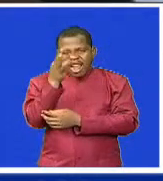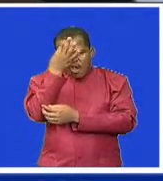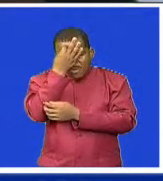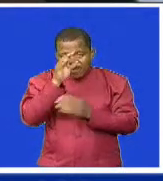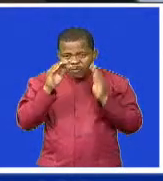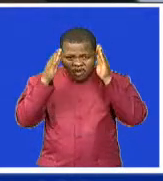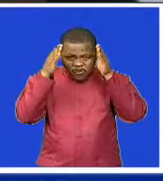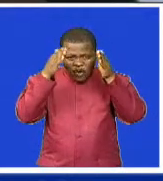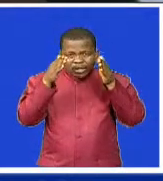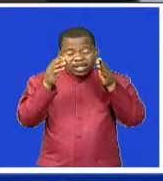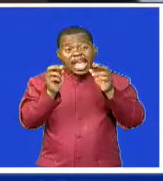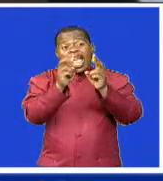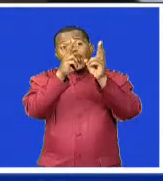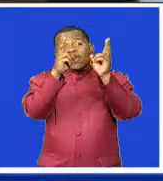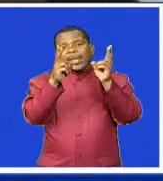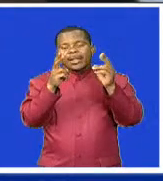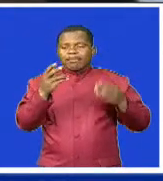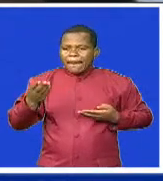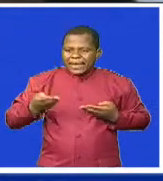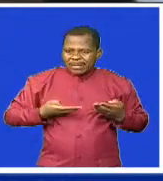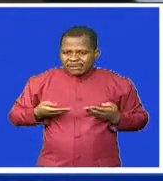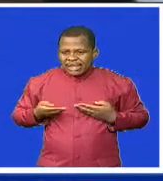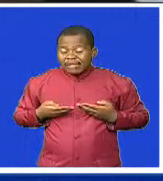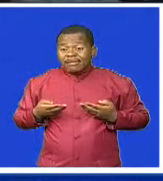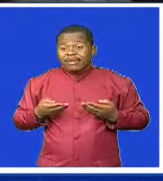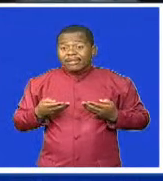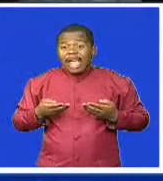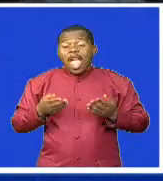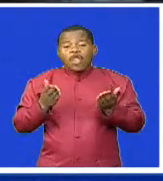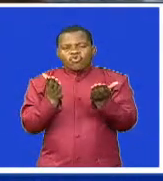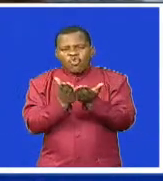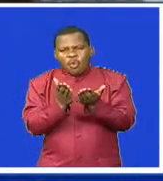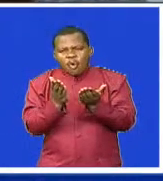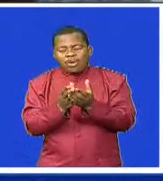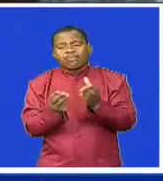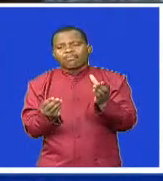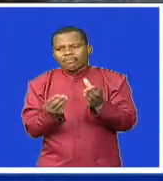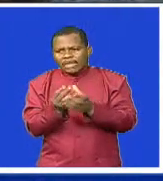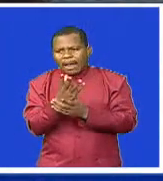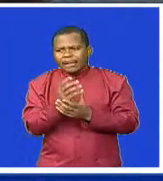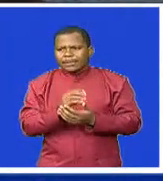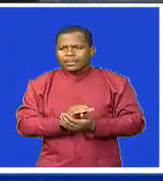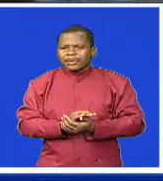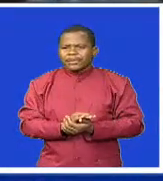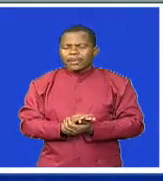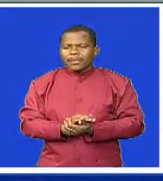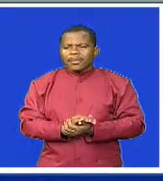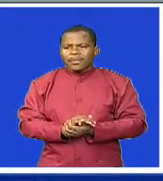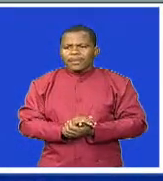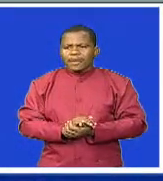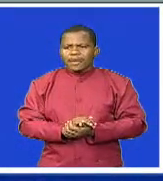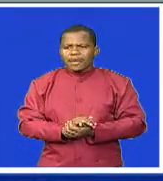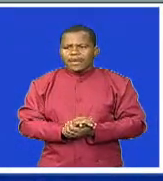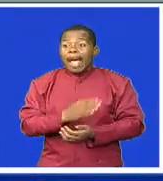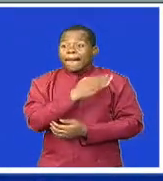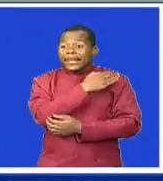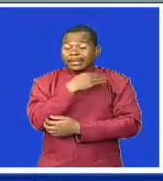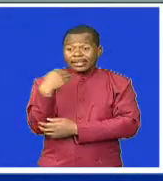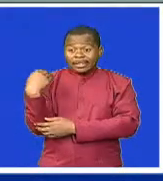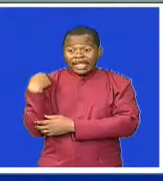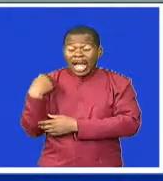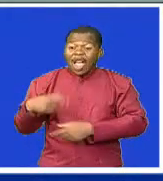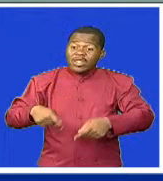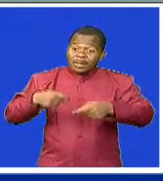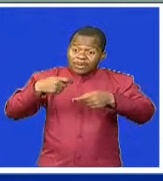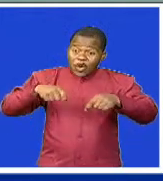people. Kumalo was represented by Minister of Sports, Culture and Youth Affairs, Harris Bulunga. Entrepreneurship should be